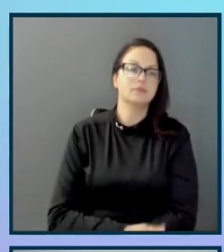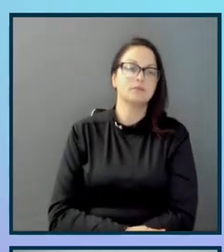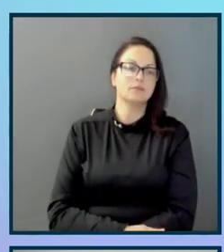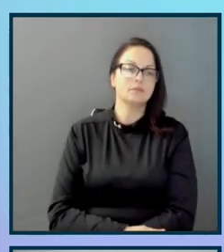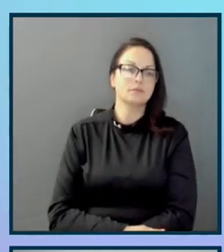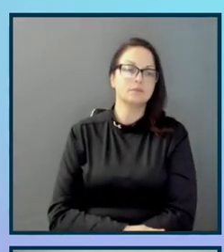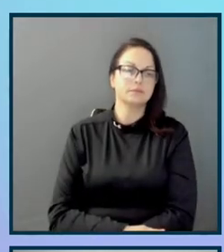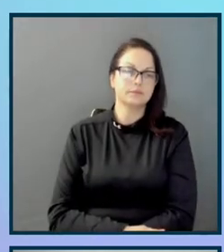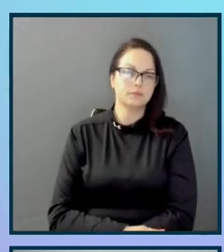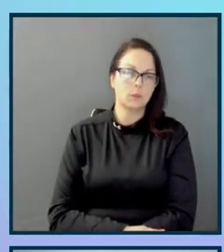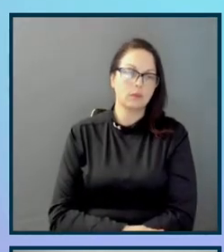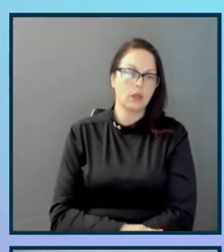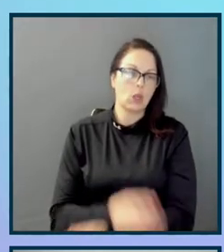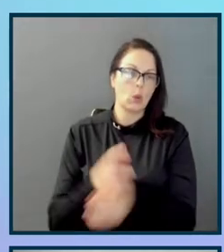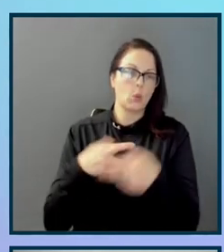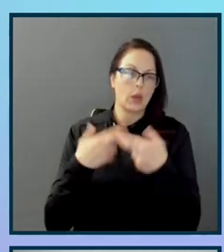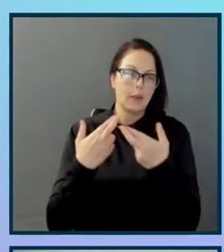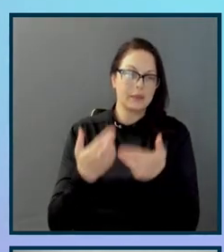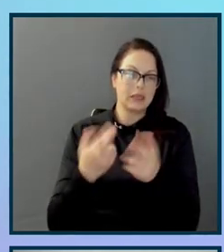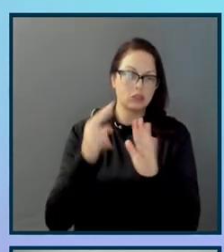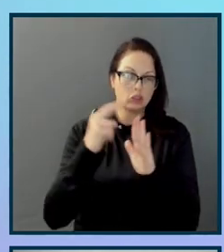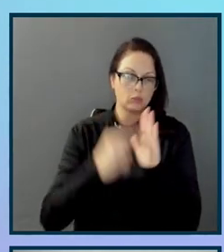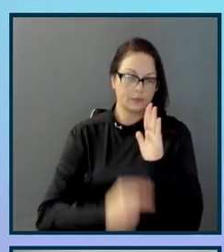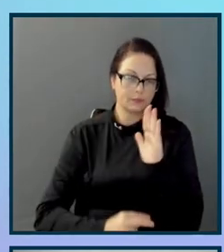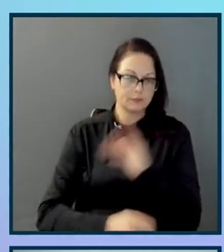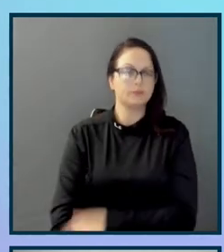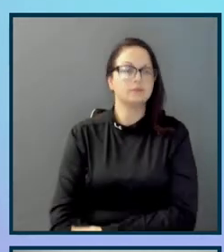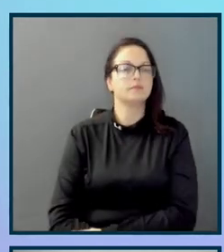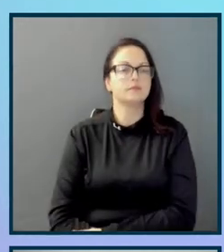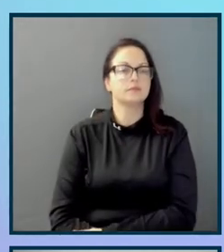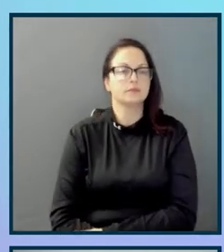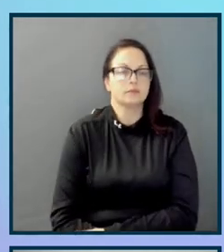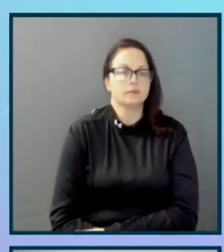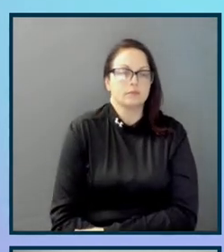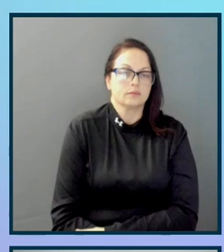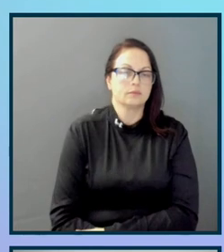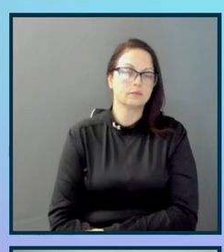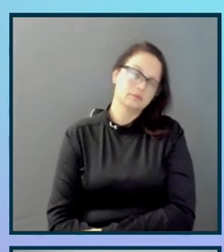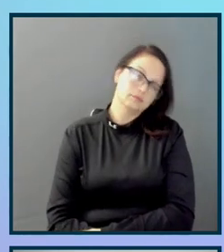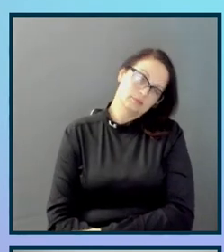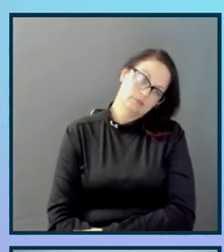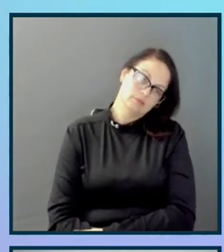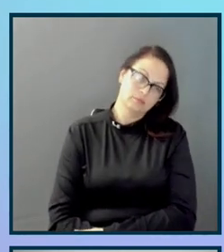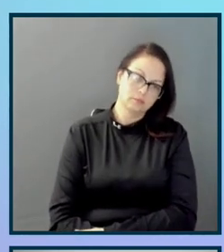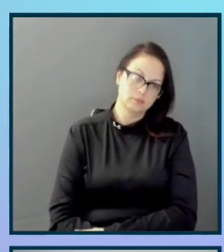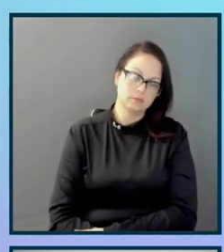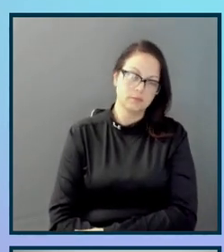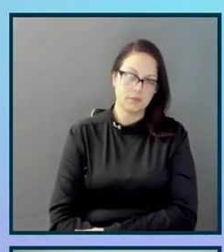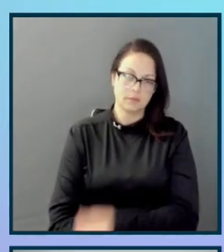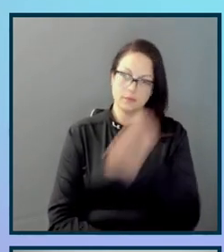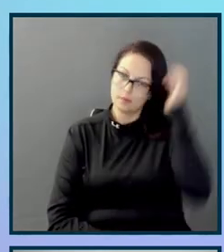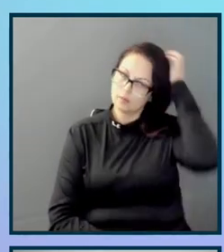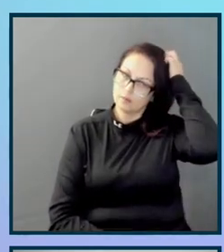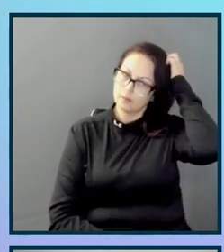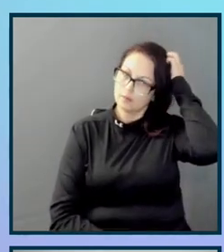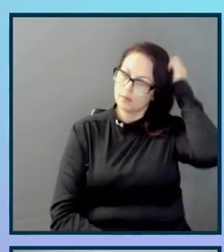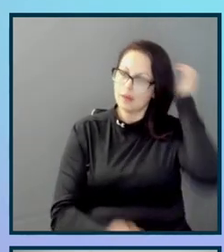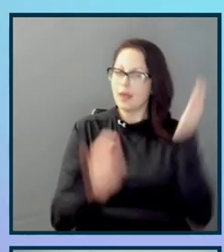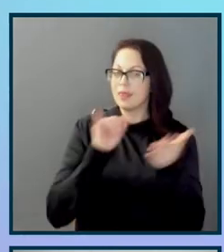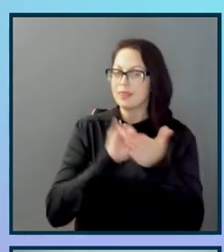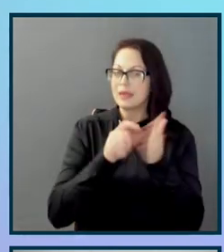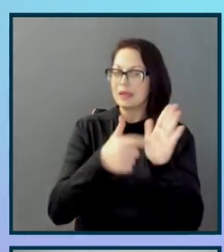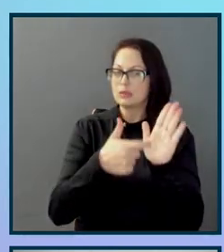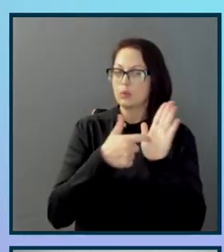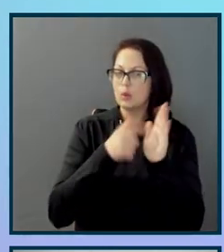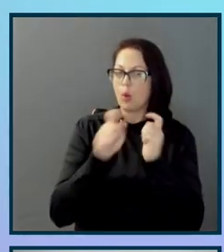So the recommendation here would be to implement a more streamlined click to expand menu that doesn't require precise movements on hover